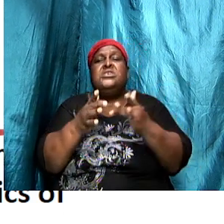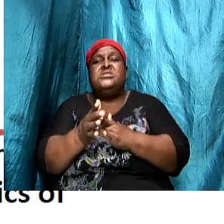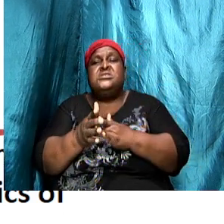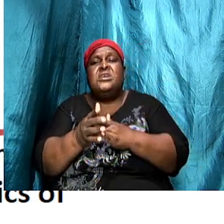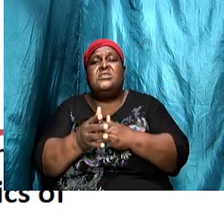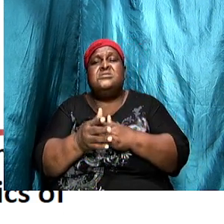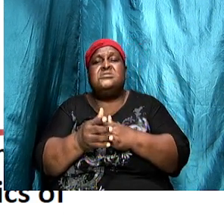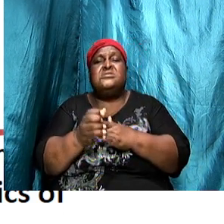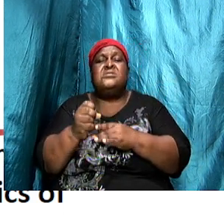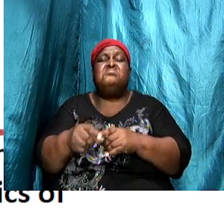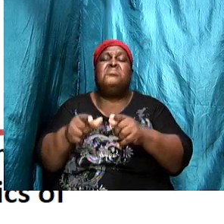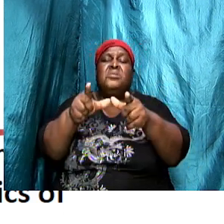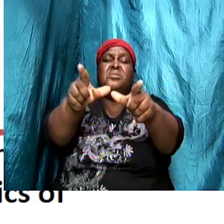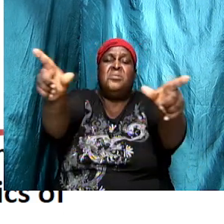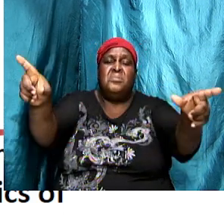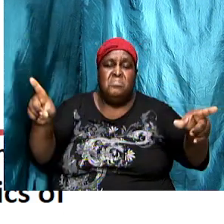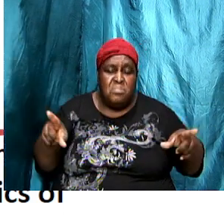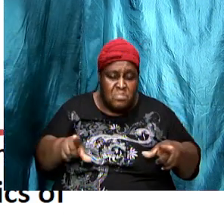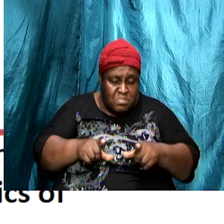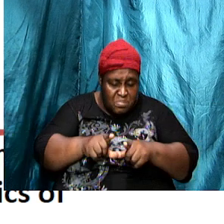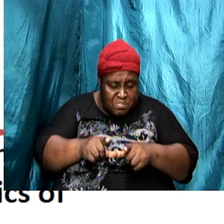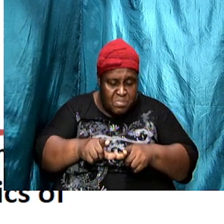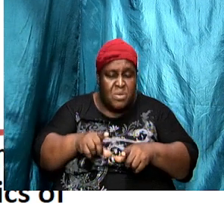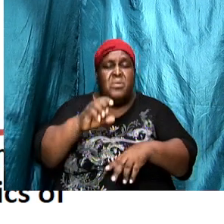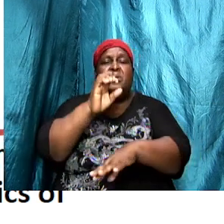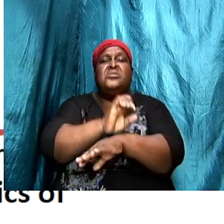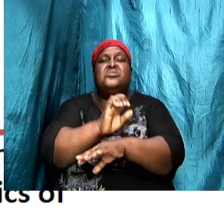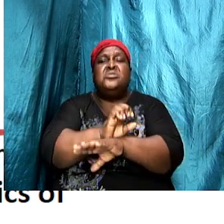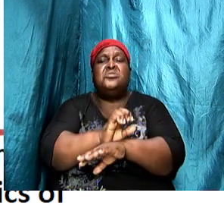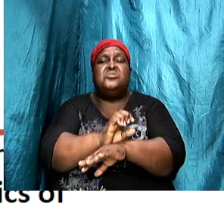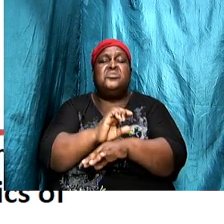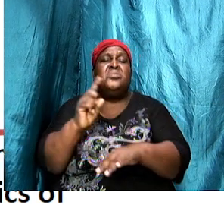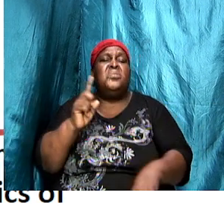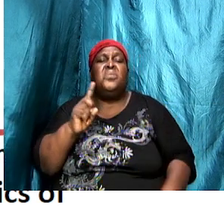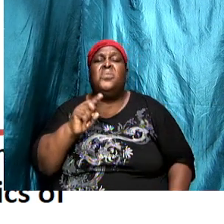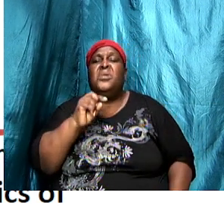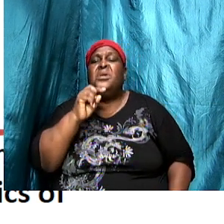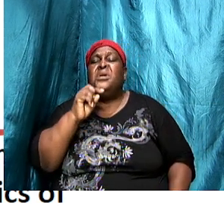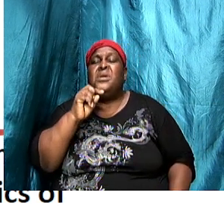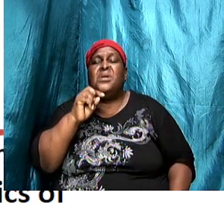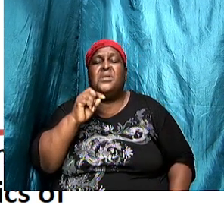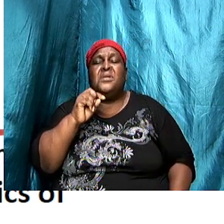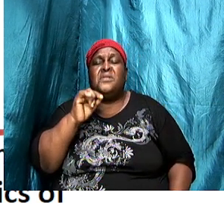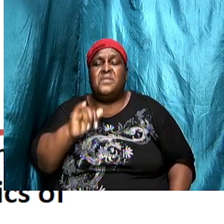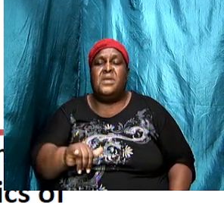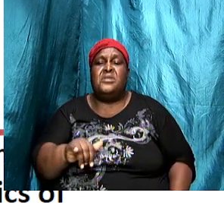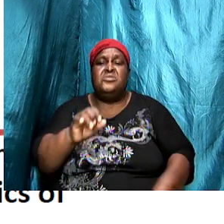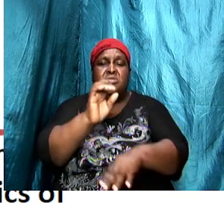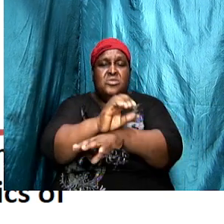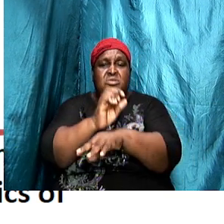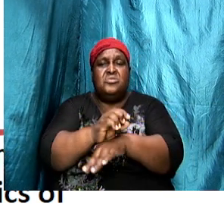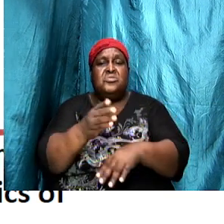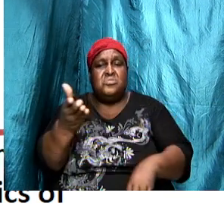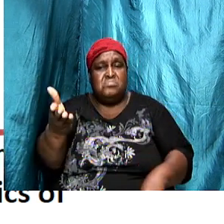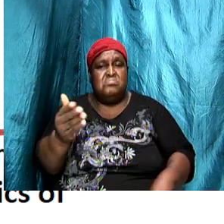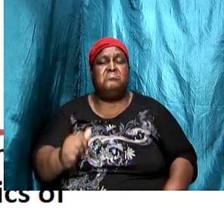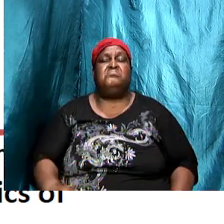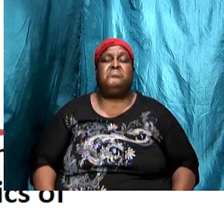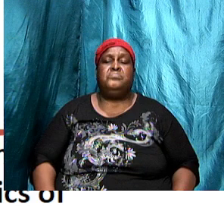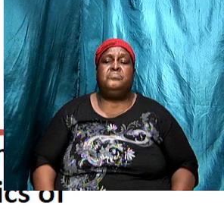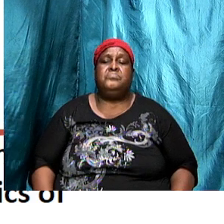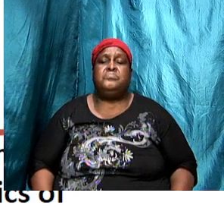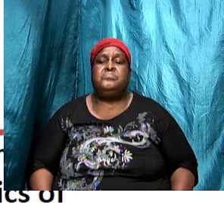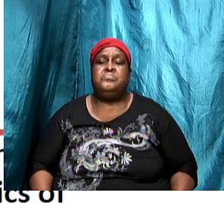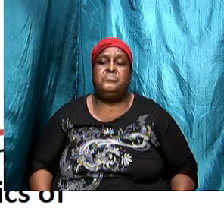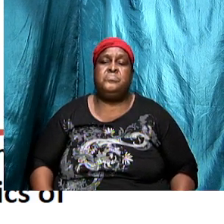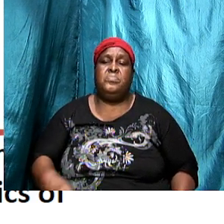in your local assembly wherever that assembly is. Now there's a second